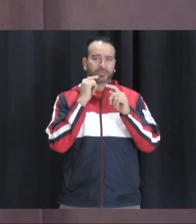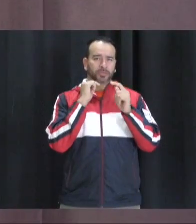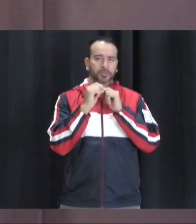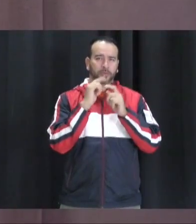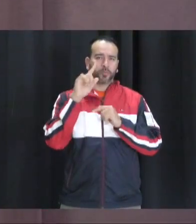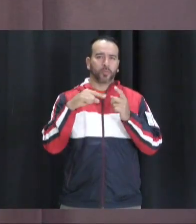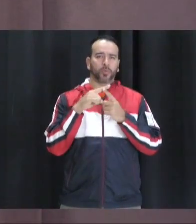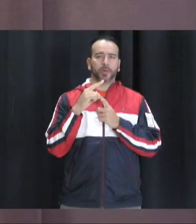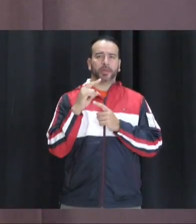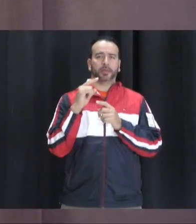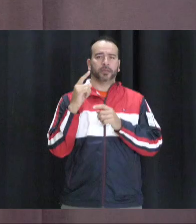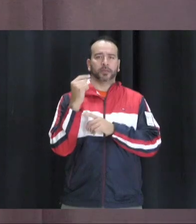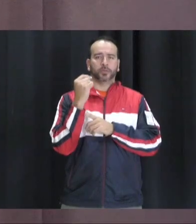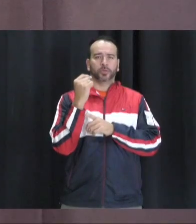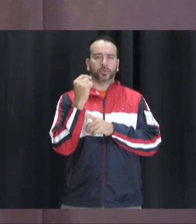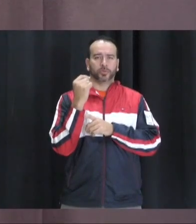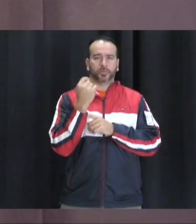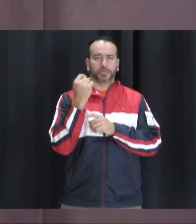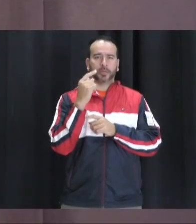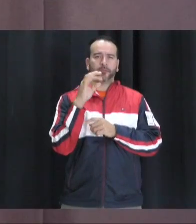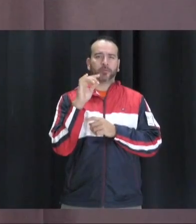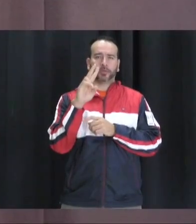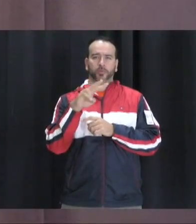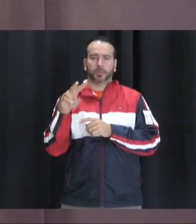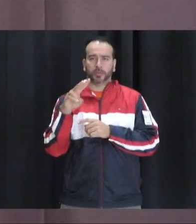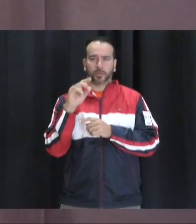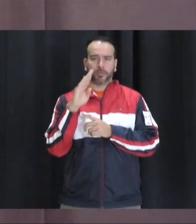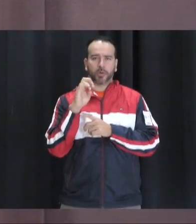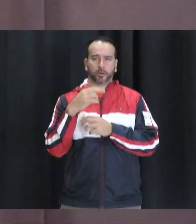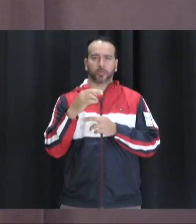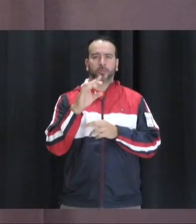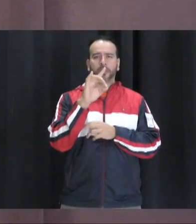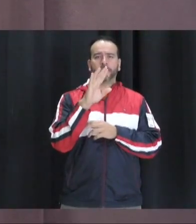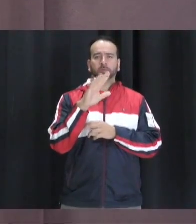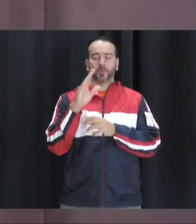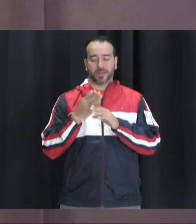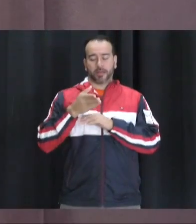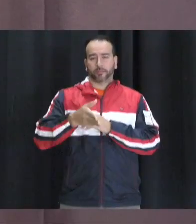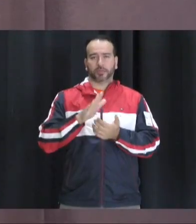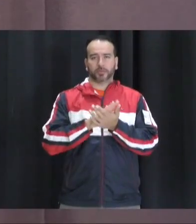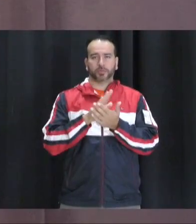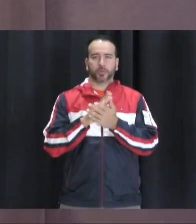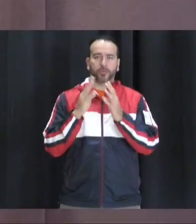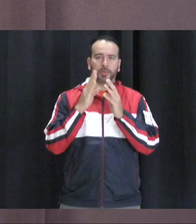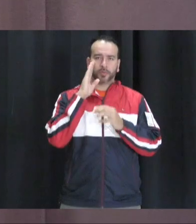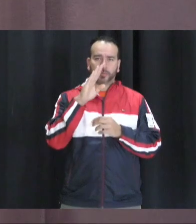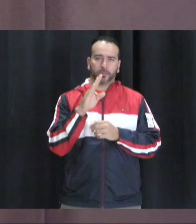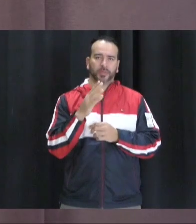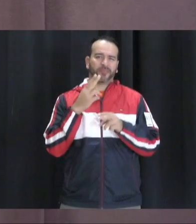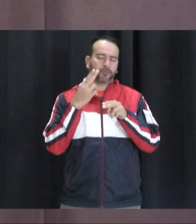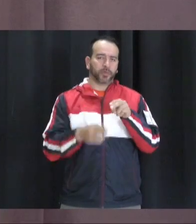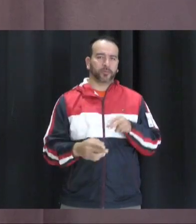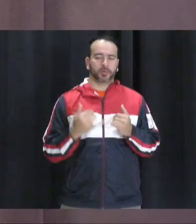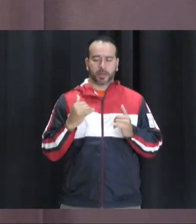Tuesday, February 22 in Miss Barker's room, room 851, directly after school. The meeting will be brief. Now to Alex